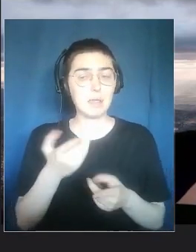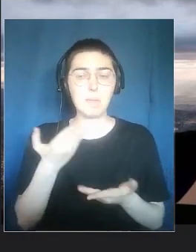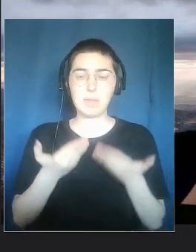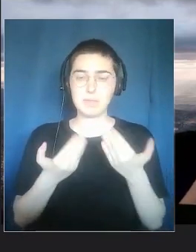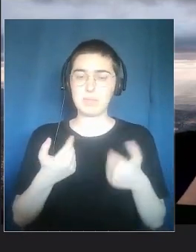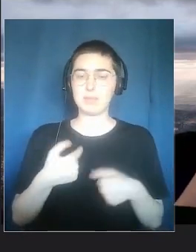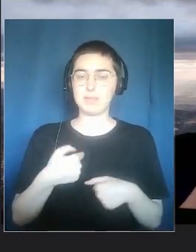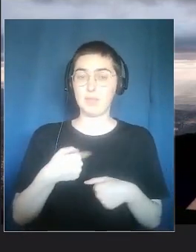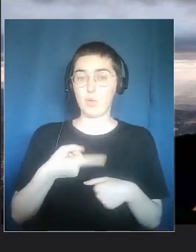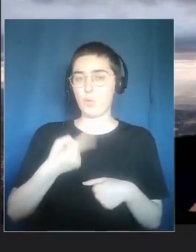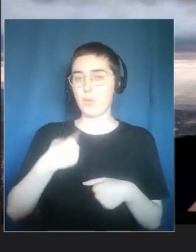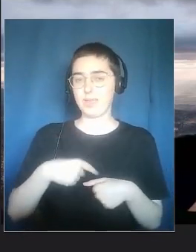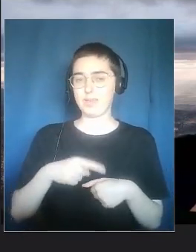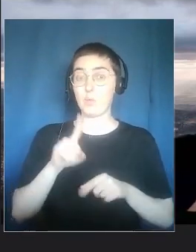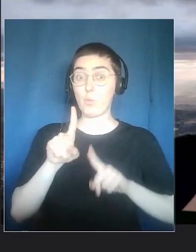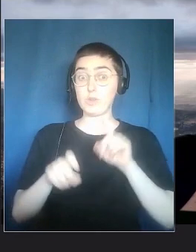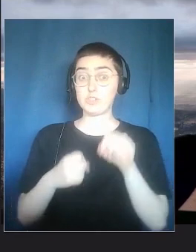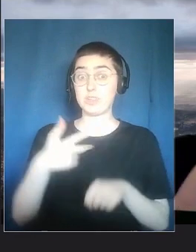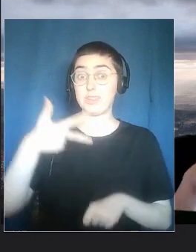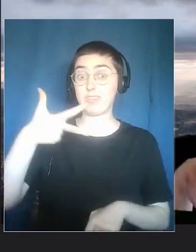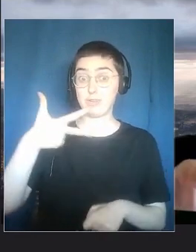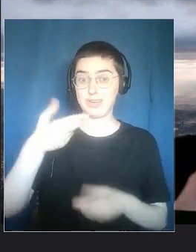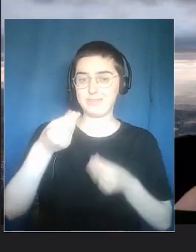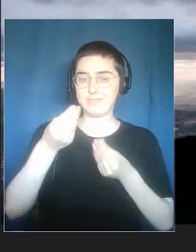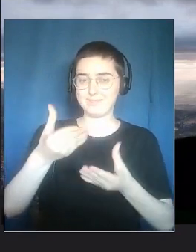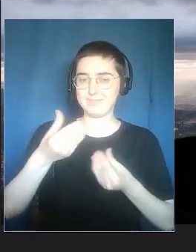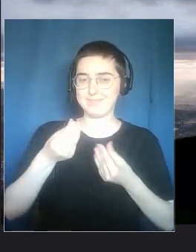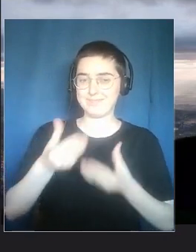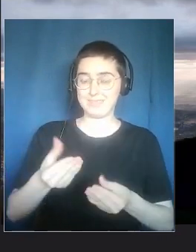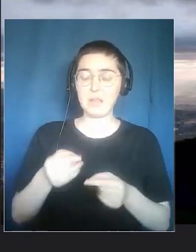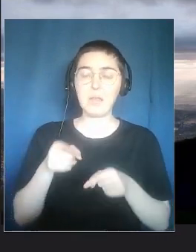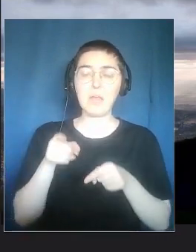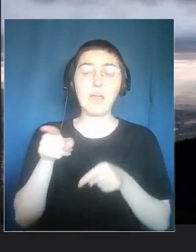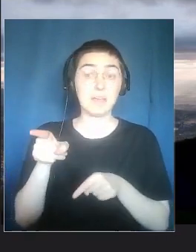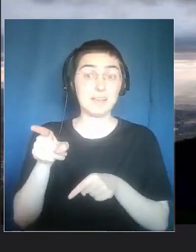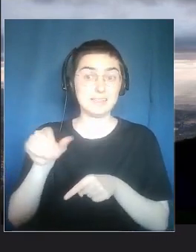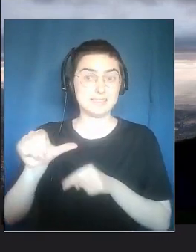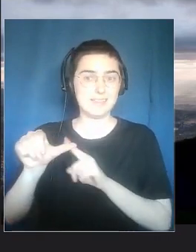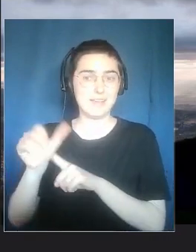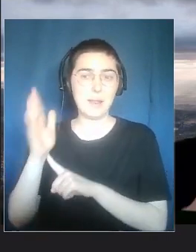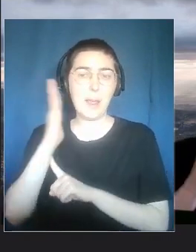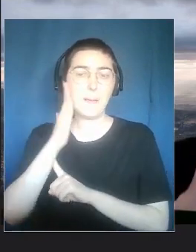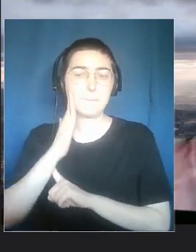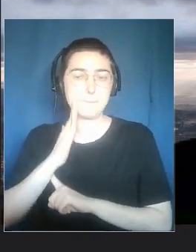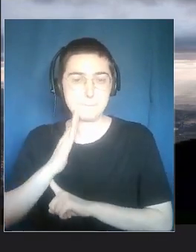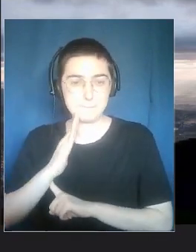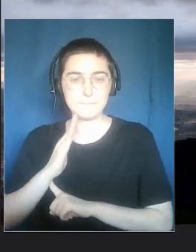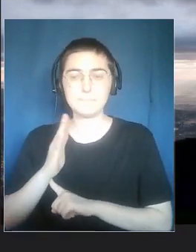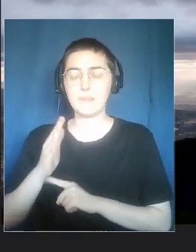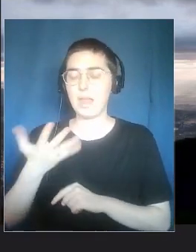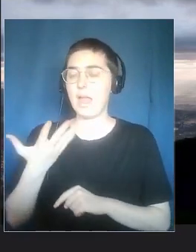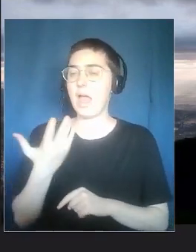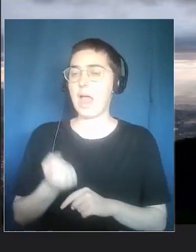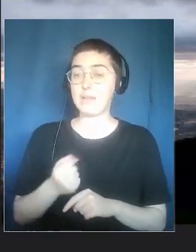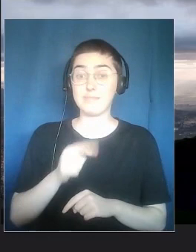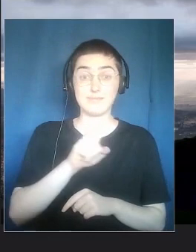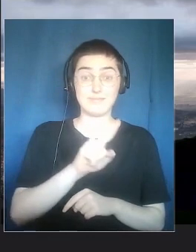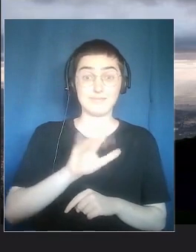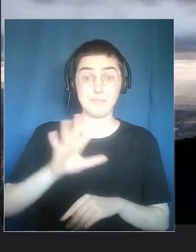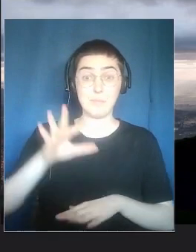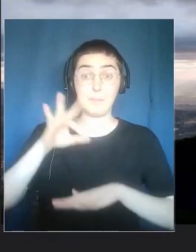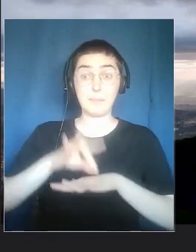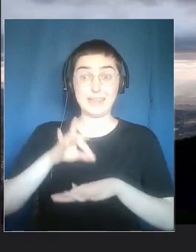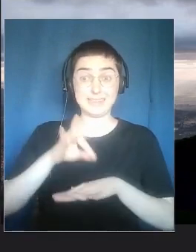contributions or even answers to these three questions that we are launching now, that we are posing now,